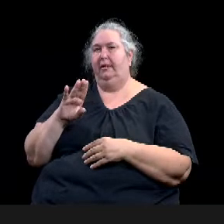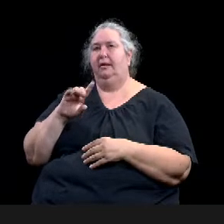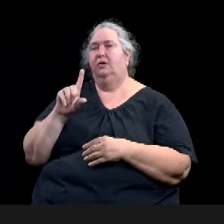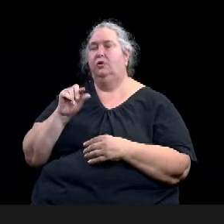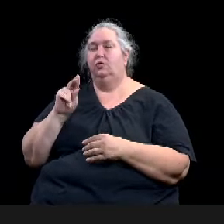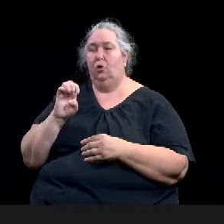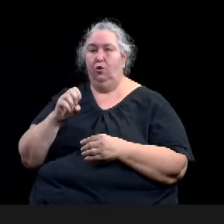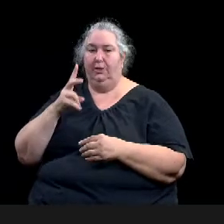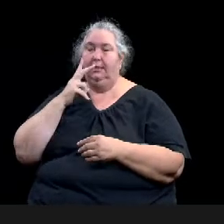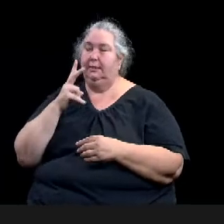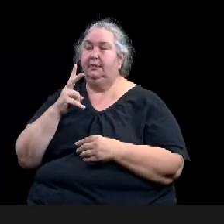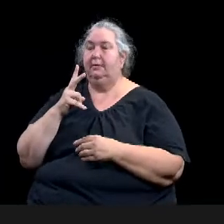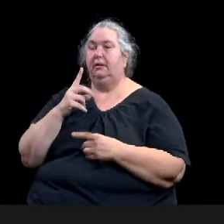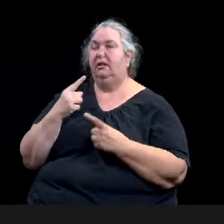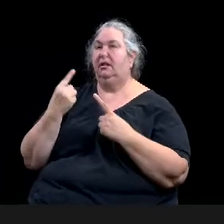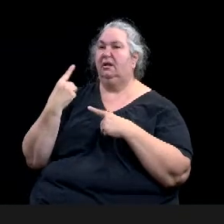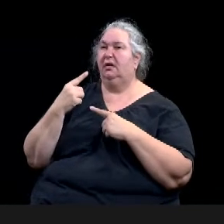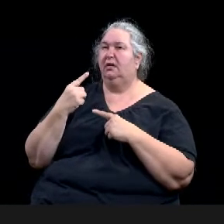uh, near there.